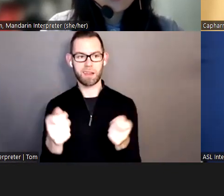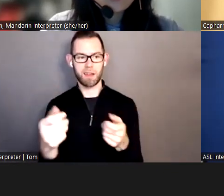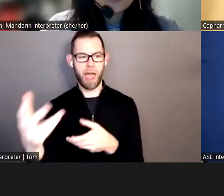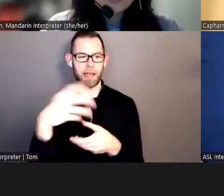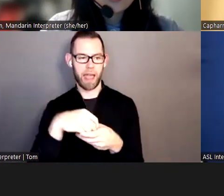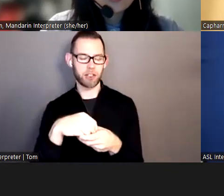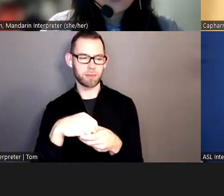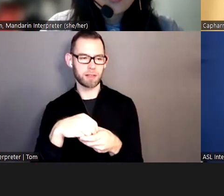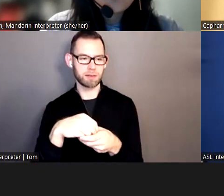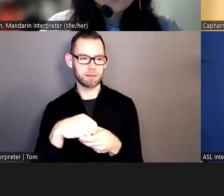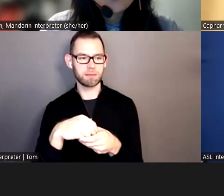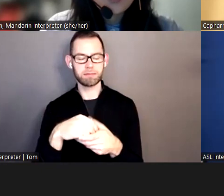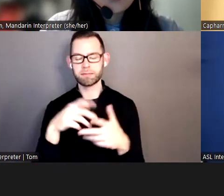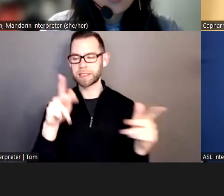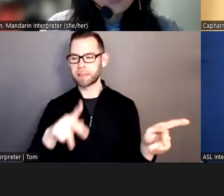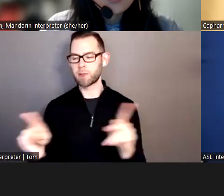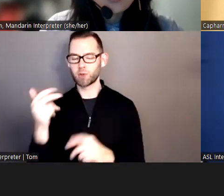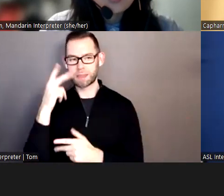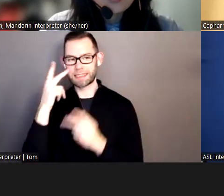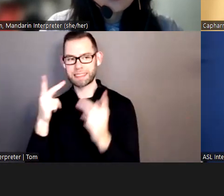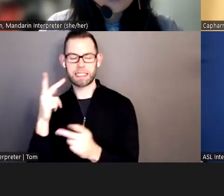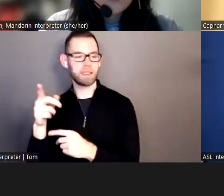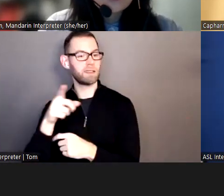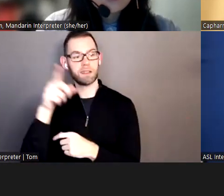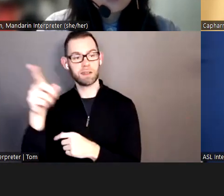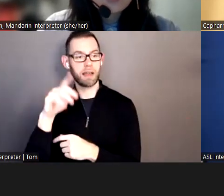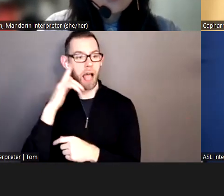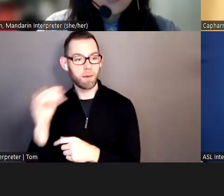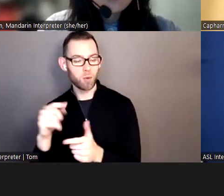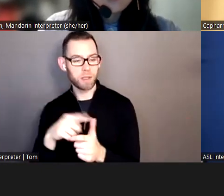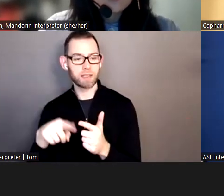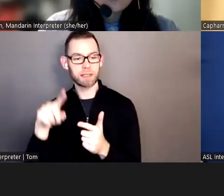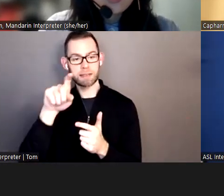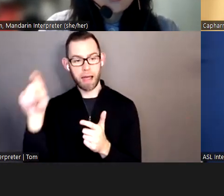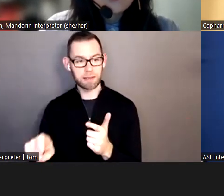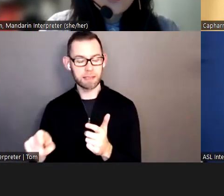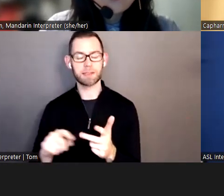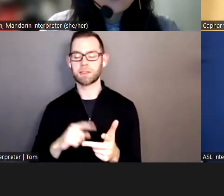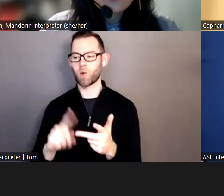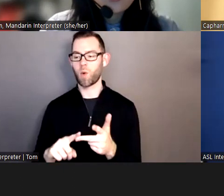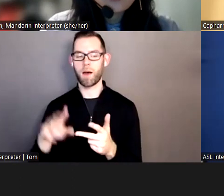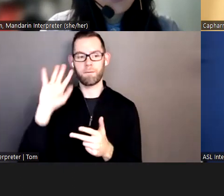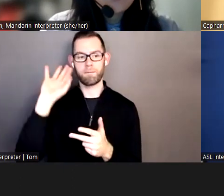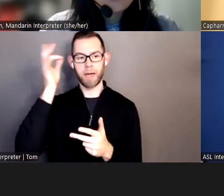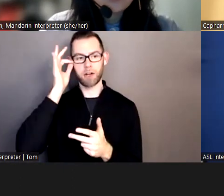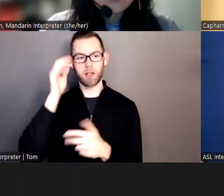utility commissions in California or Texas or at the Federal Energy Regulatory Commission.